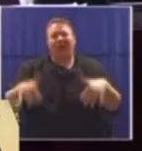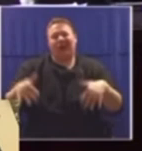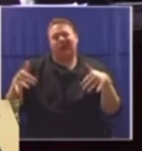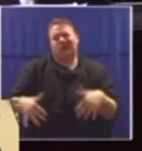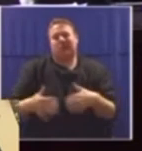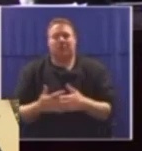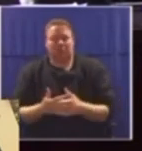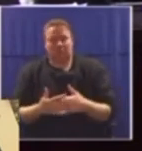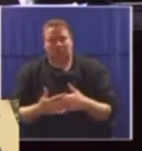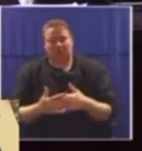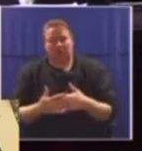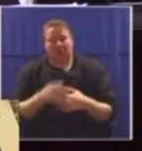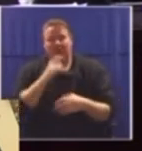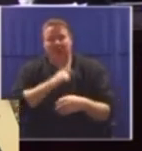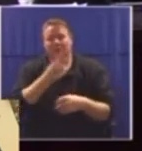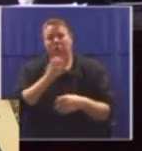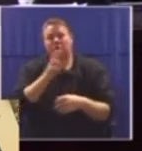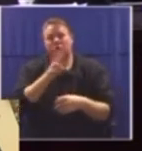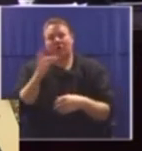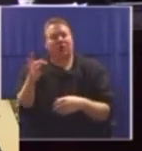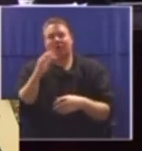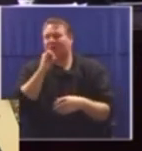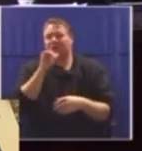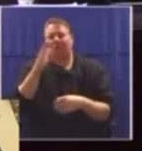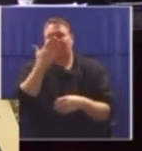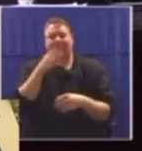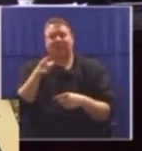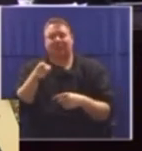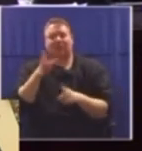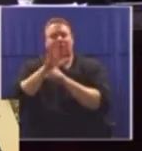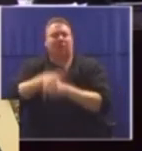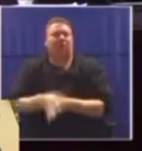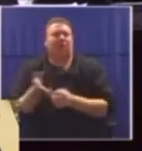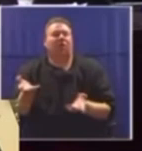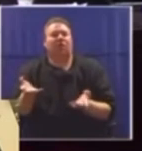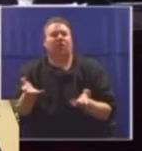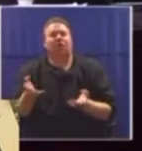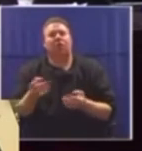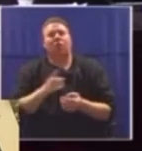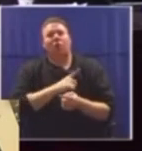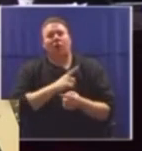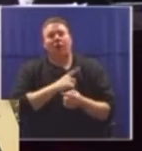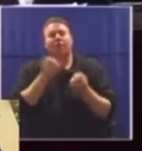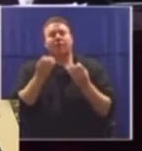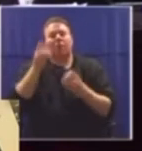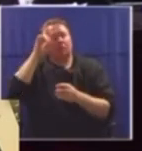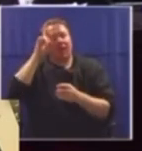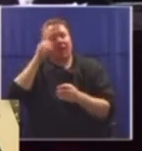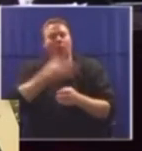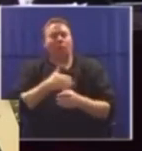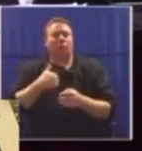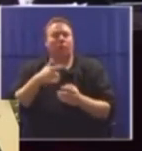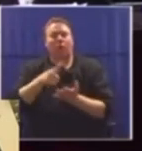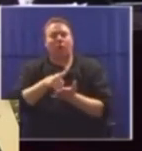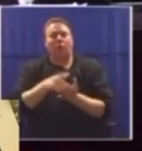And in fact, in 2023, we should not be facing such instances. That is because most Black female lawyers are absorbed